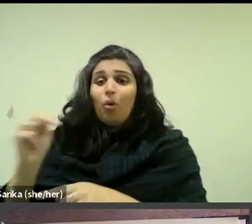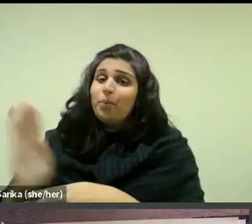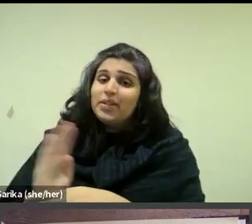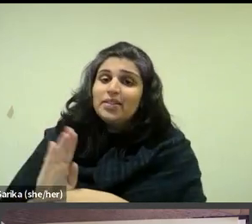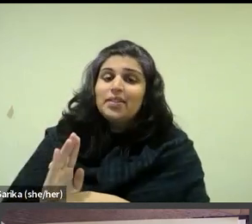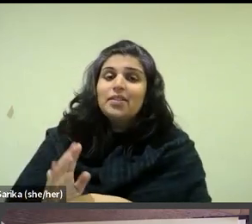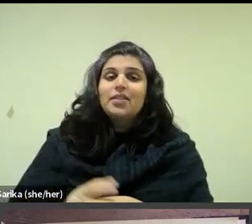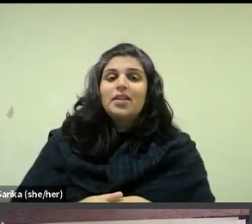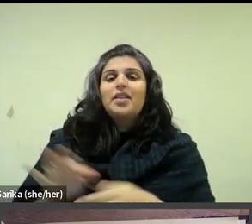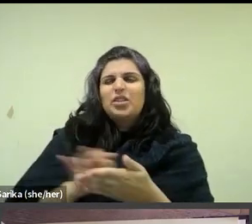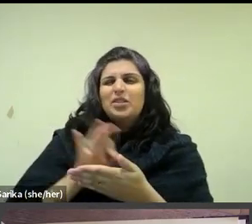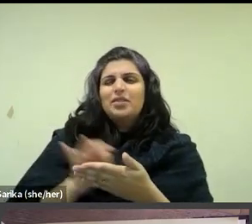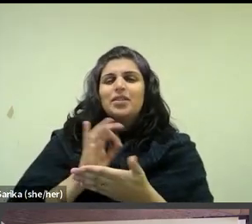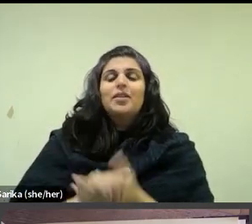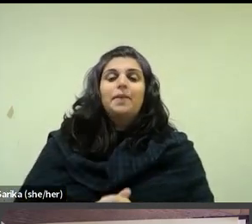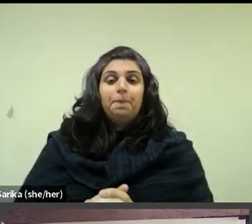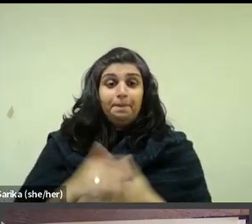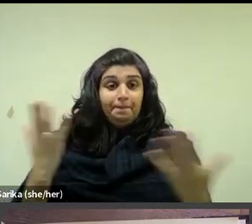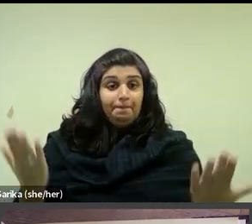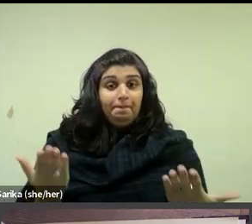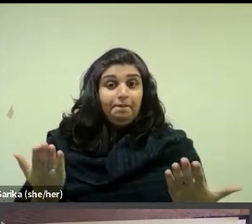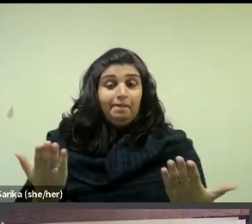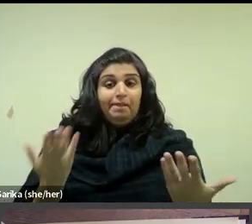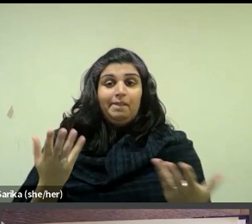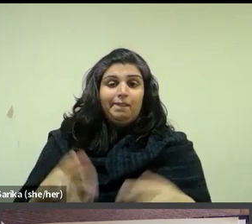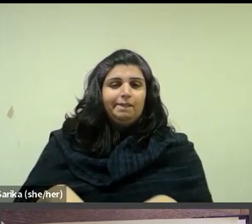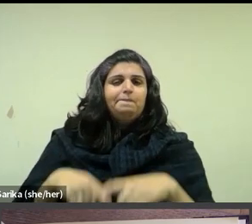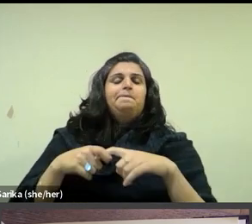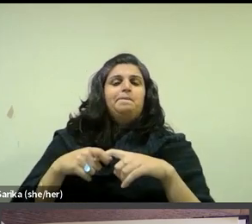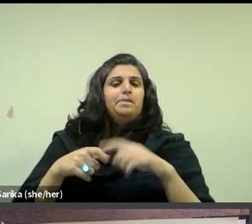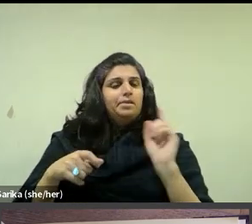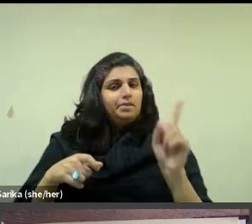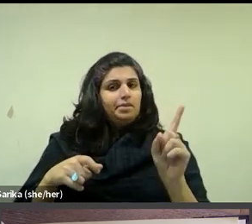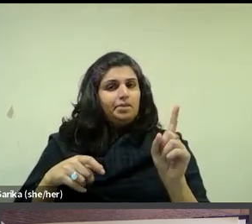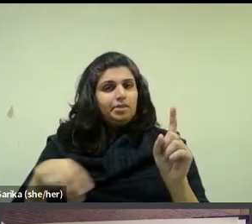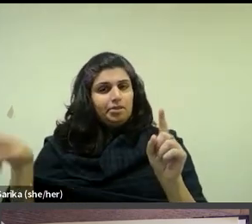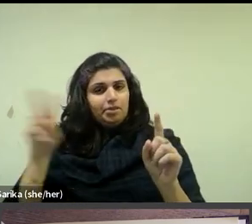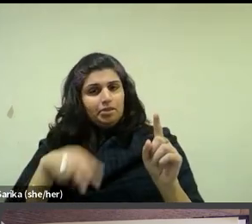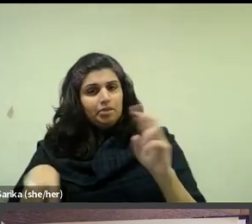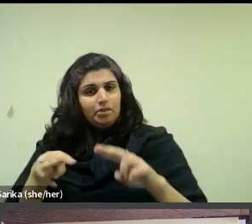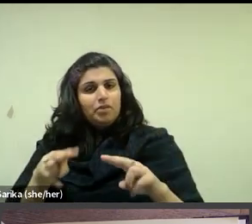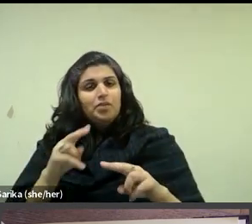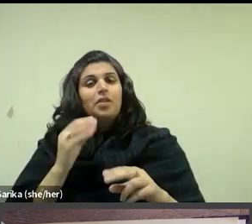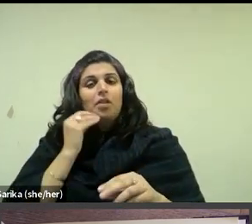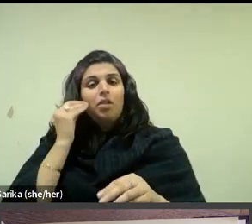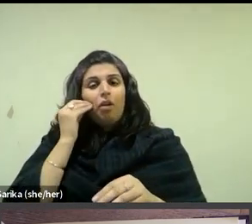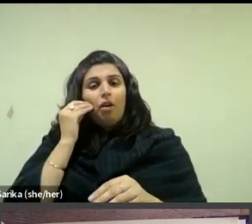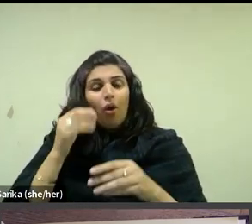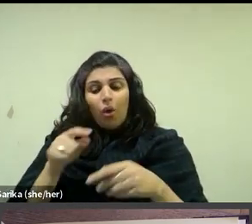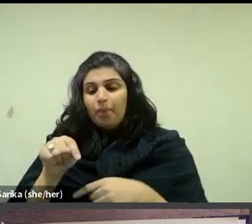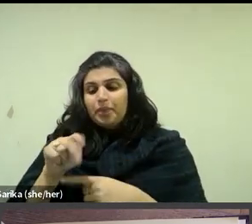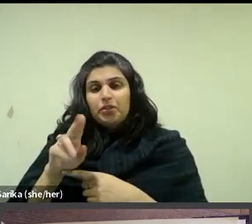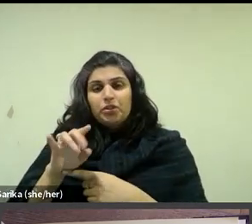the sewing business. Here, we might pause to register the domestic studio's capacity to enable Vuillard to